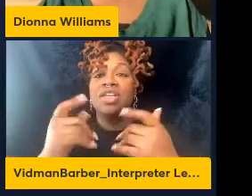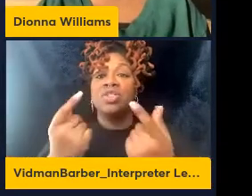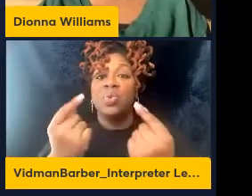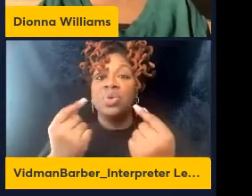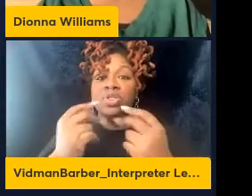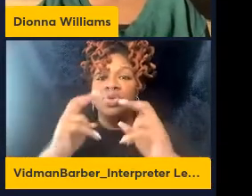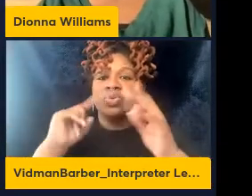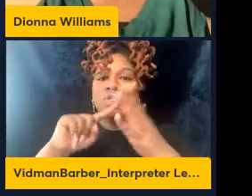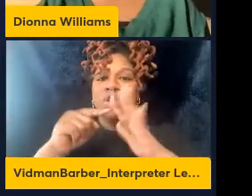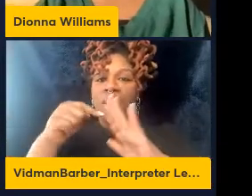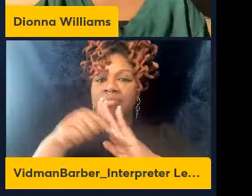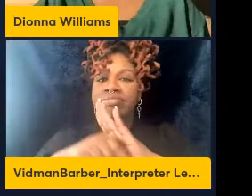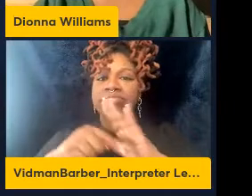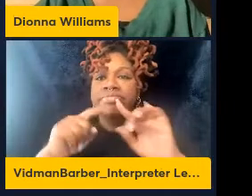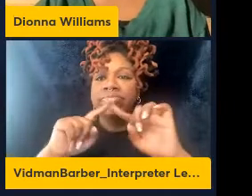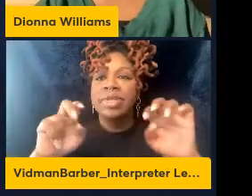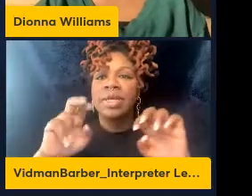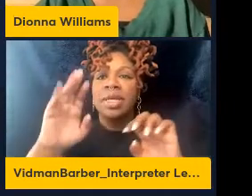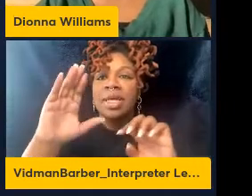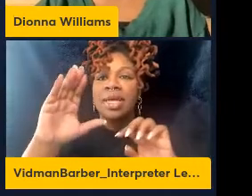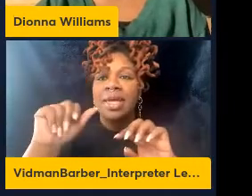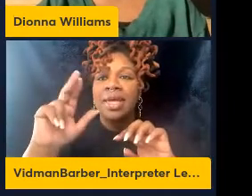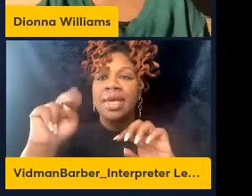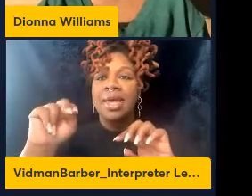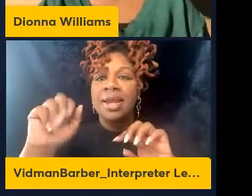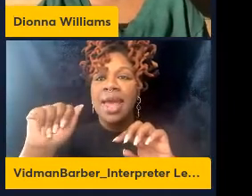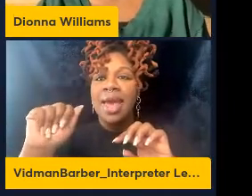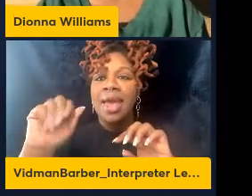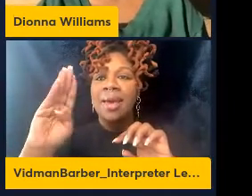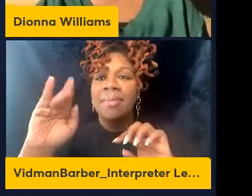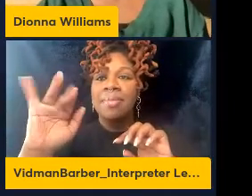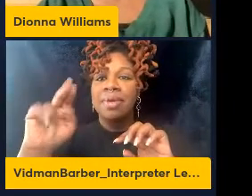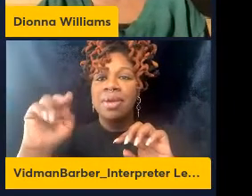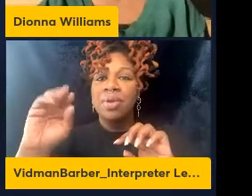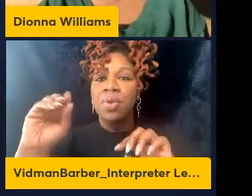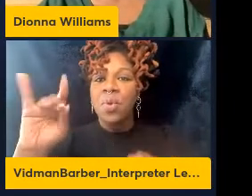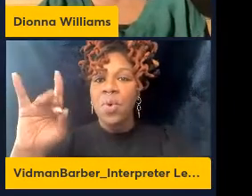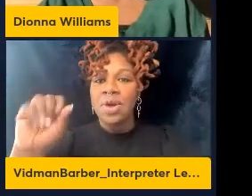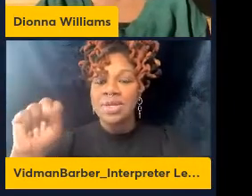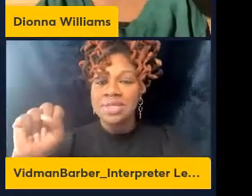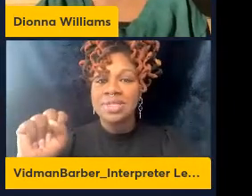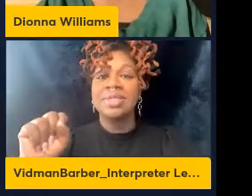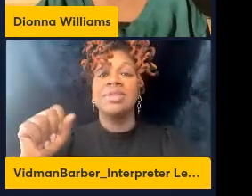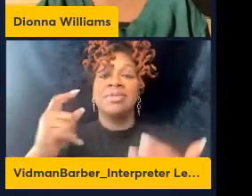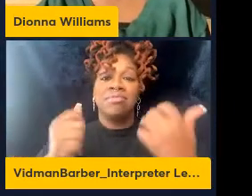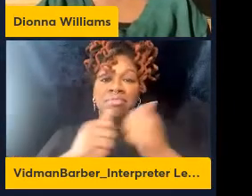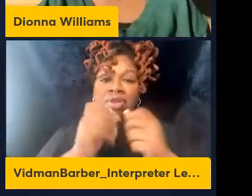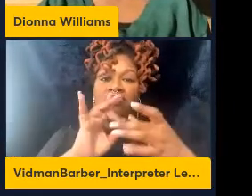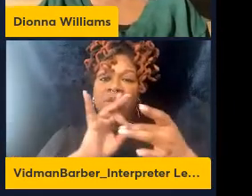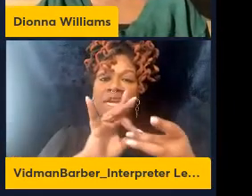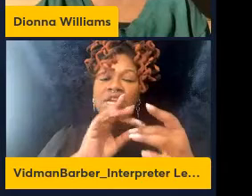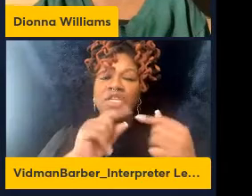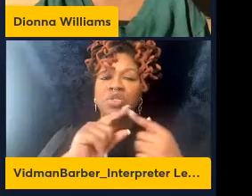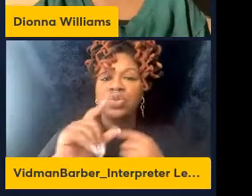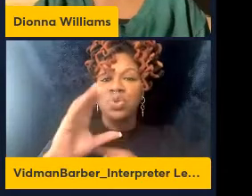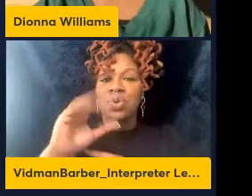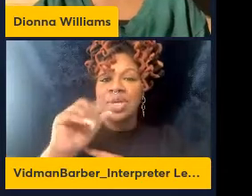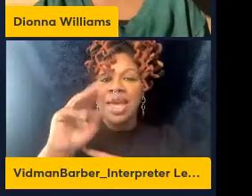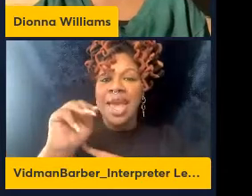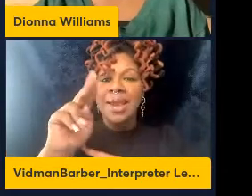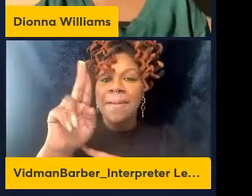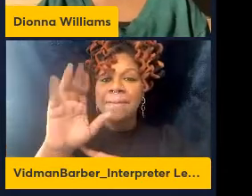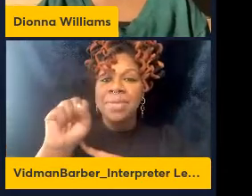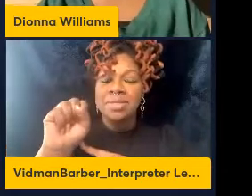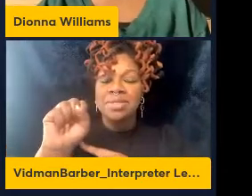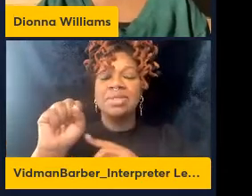have different categories. There are plant cannabinoids, most commonly thought of those in a cannabis plant, like THC, for instance. There are